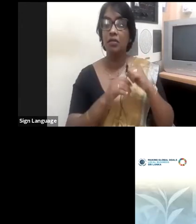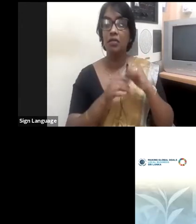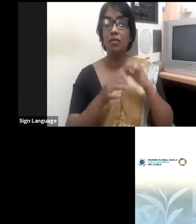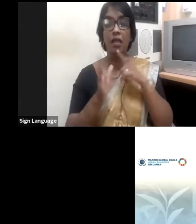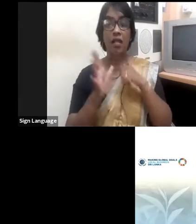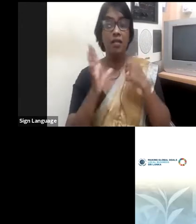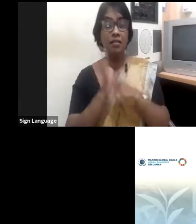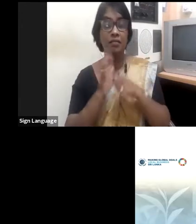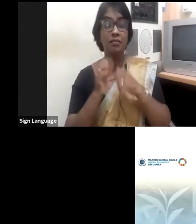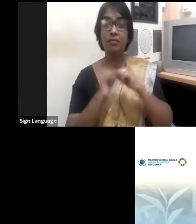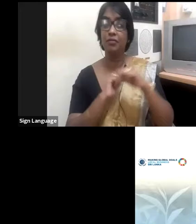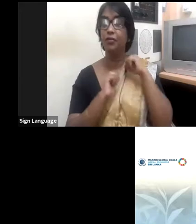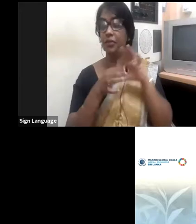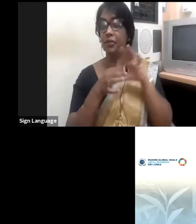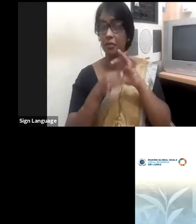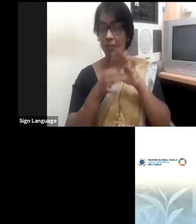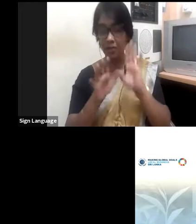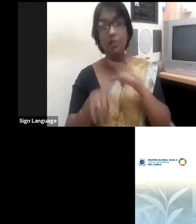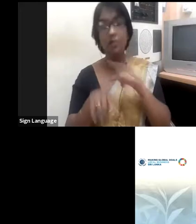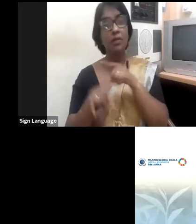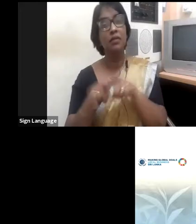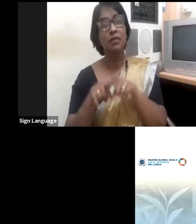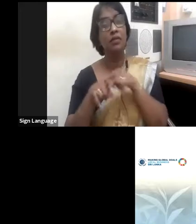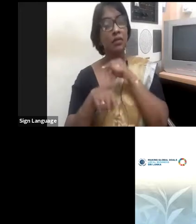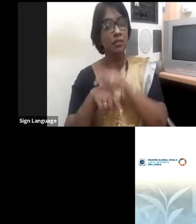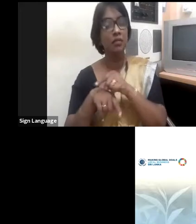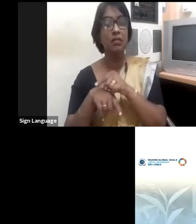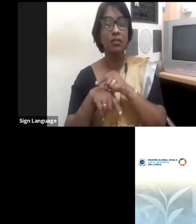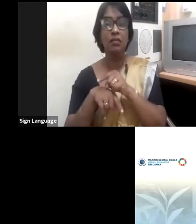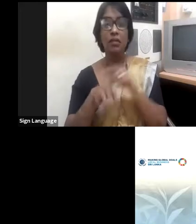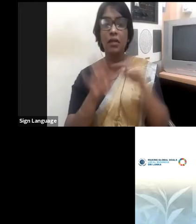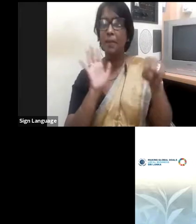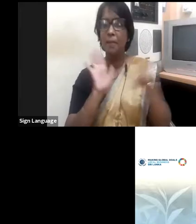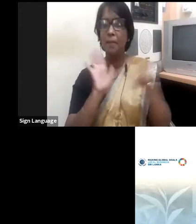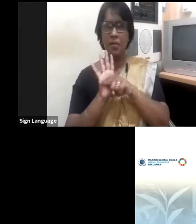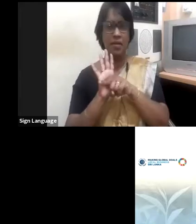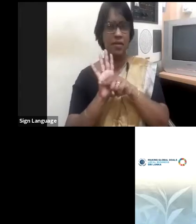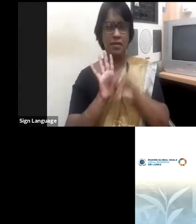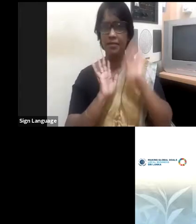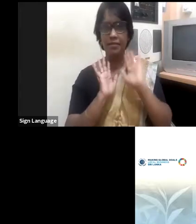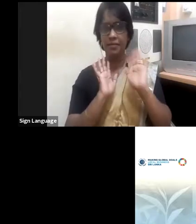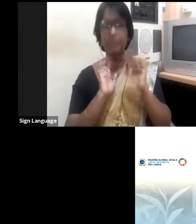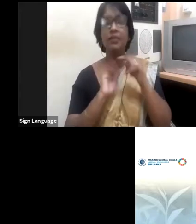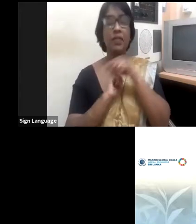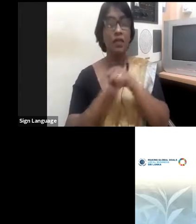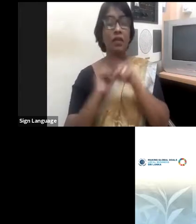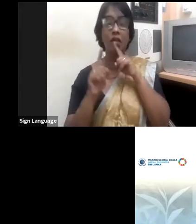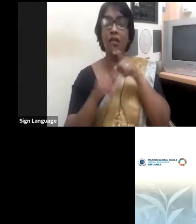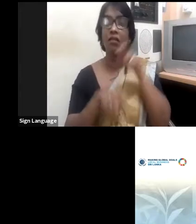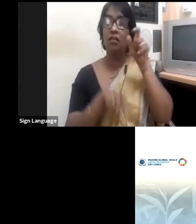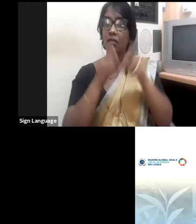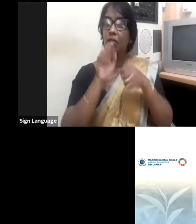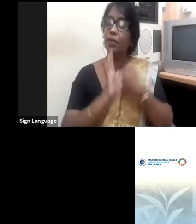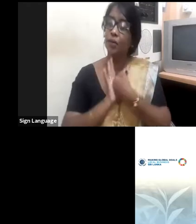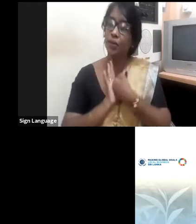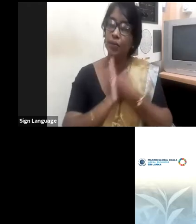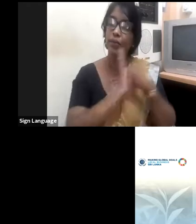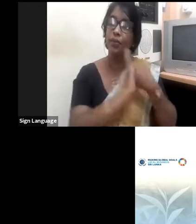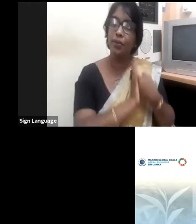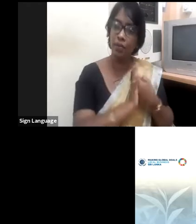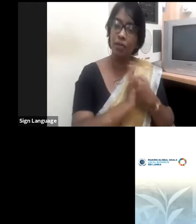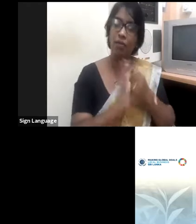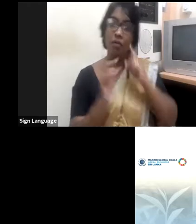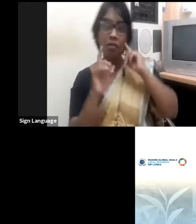form in this case. So I believe being assertive is about respecting each other in terms of decision-making process and to,